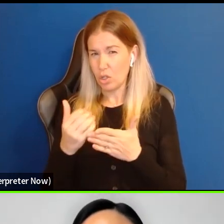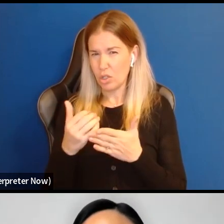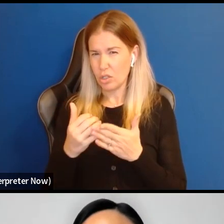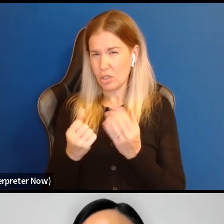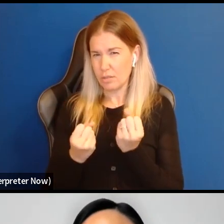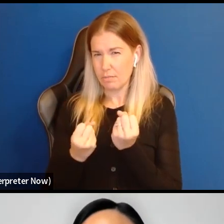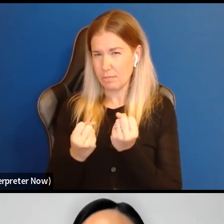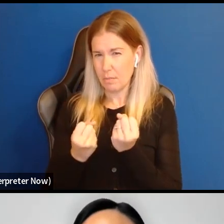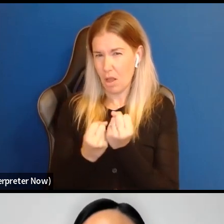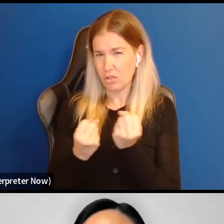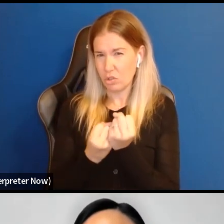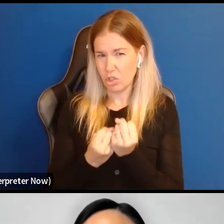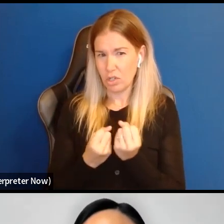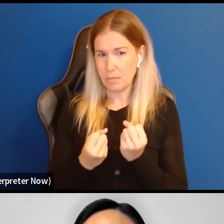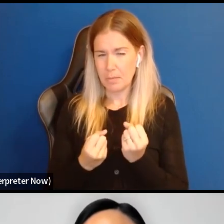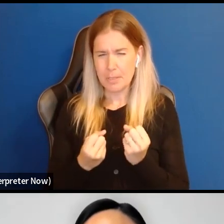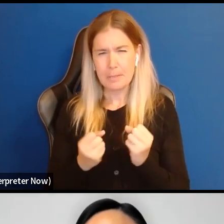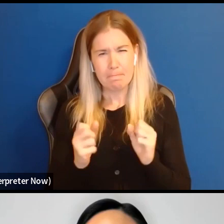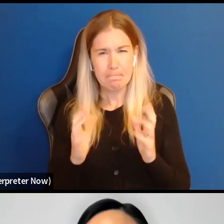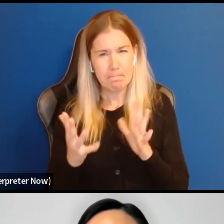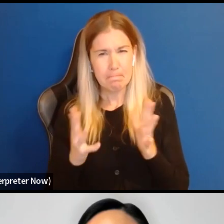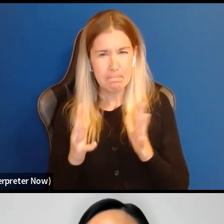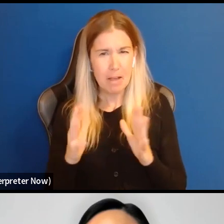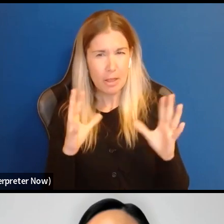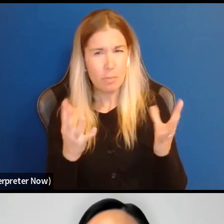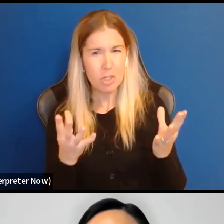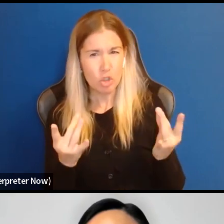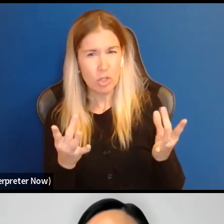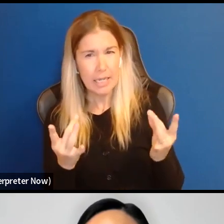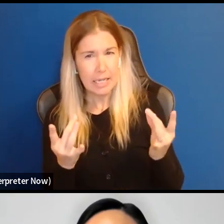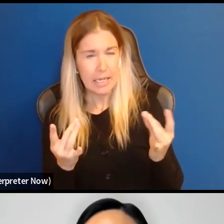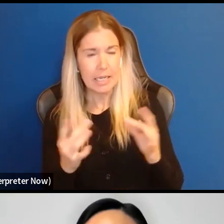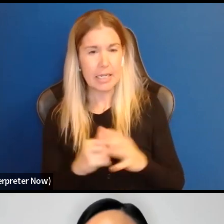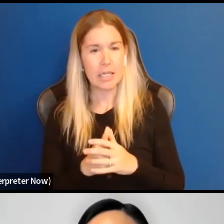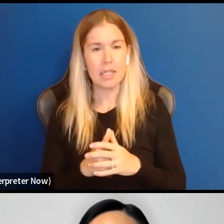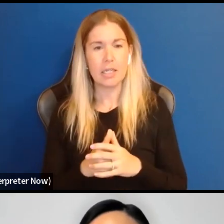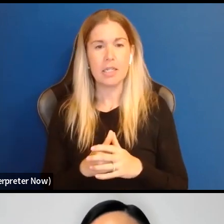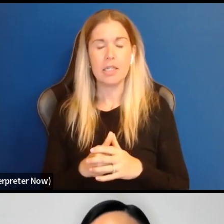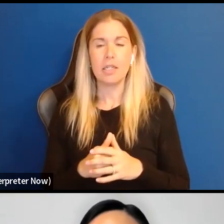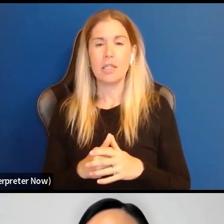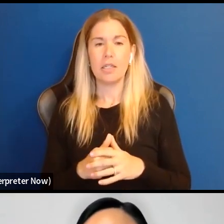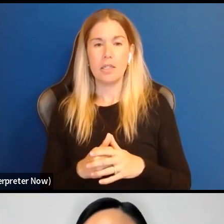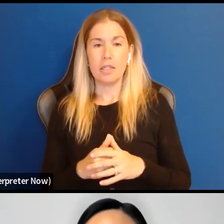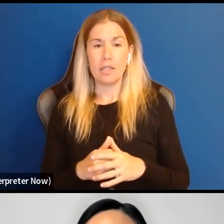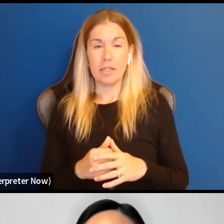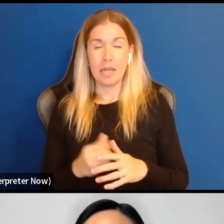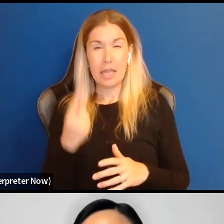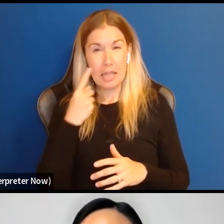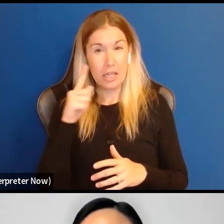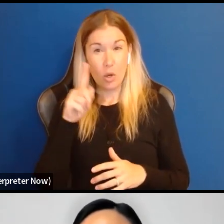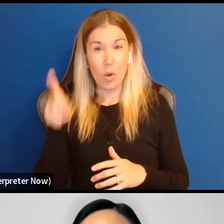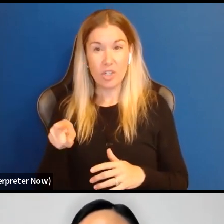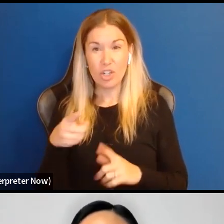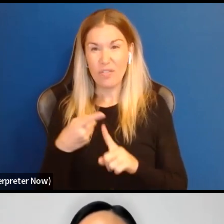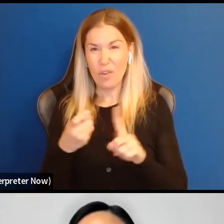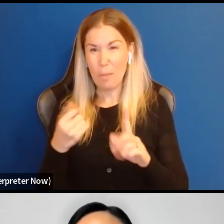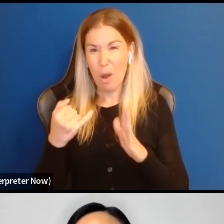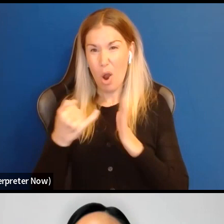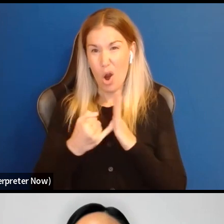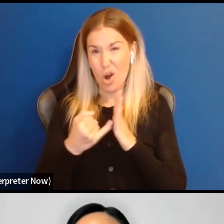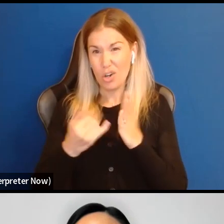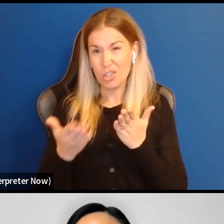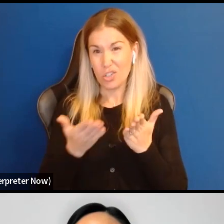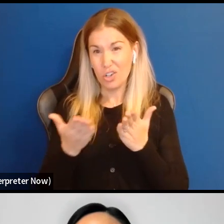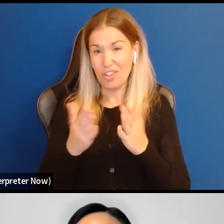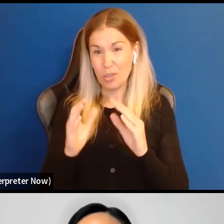Yeah, that's a little tricky. So I think in terms of, again, I think this question is coming from the art service organization